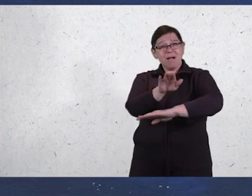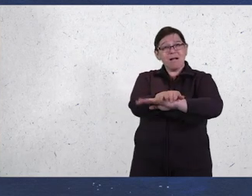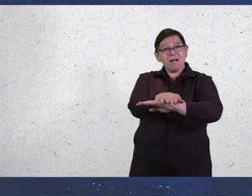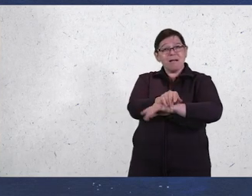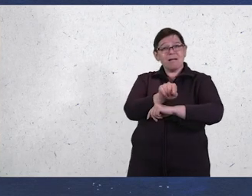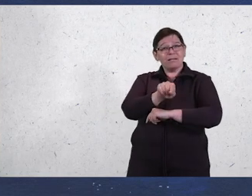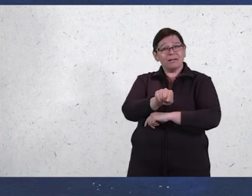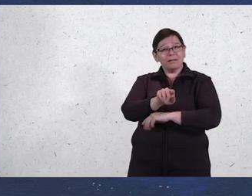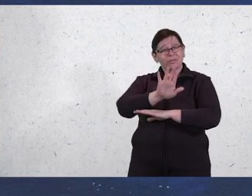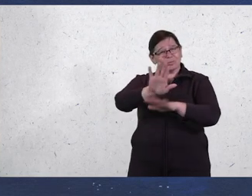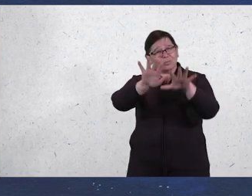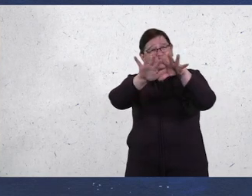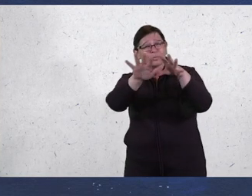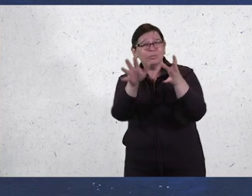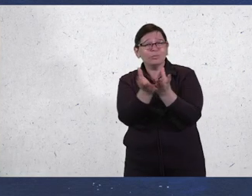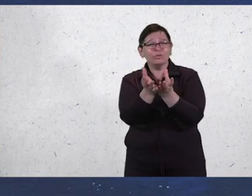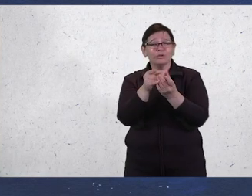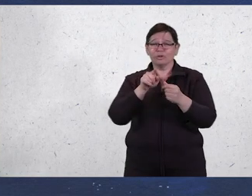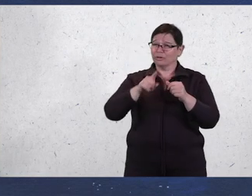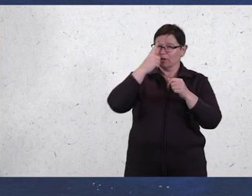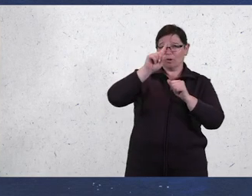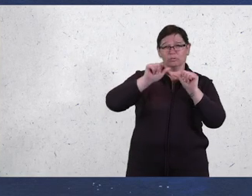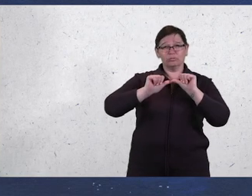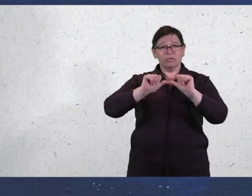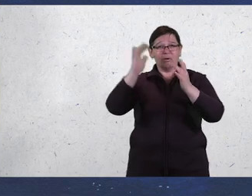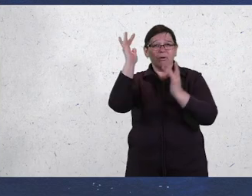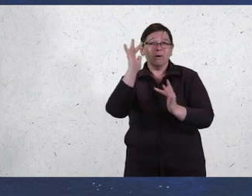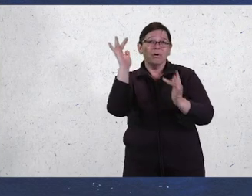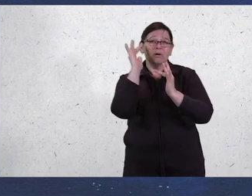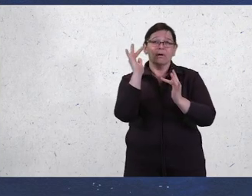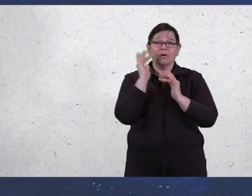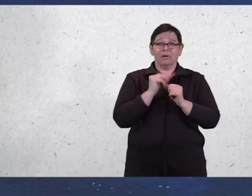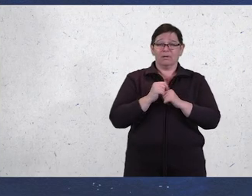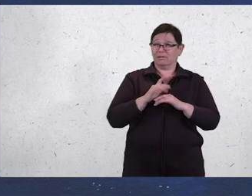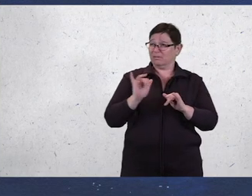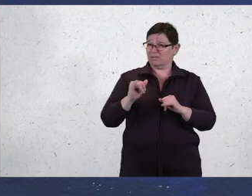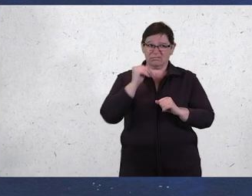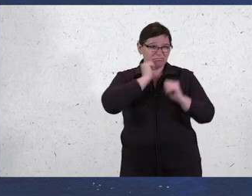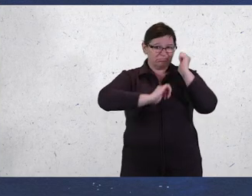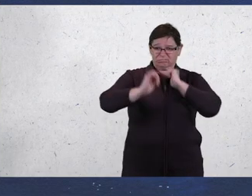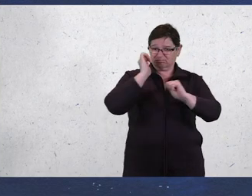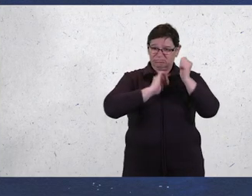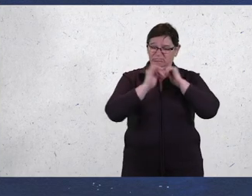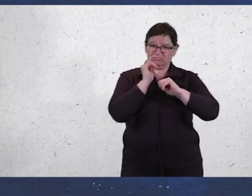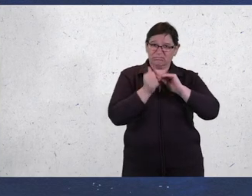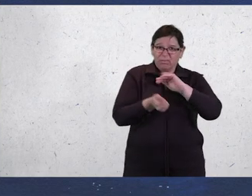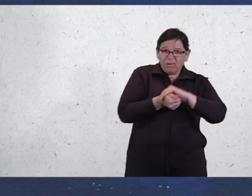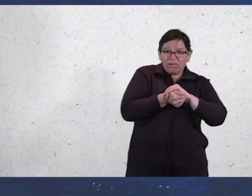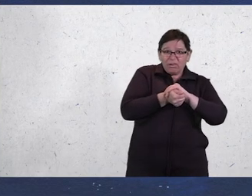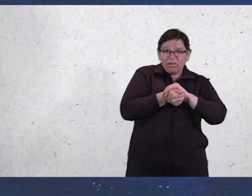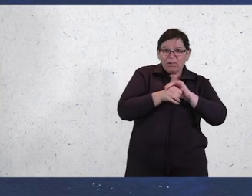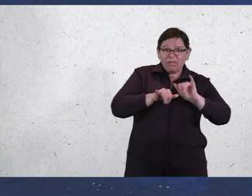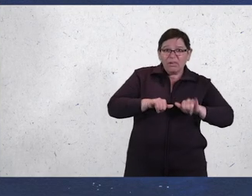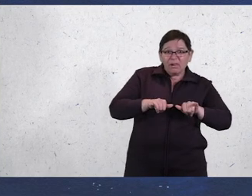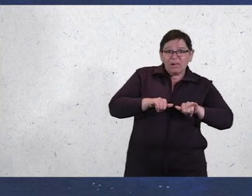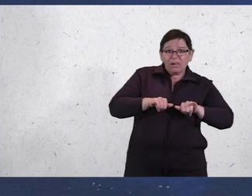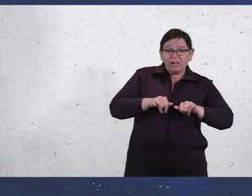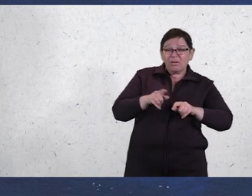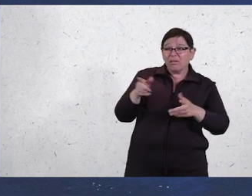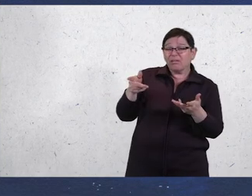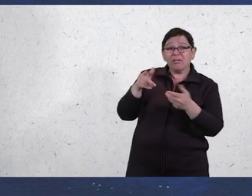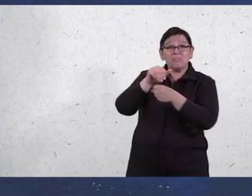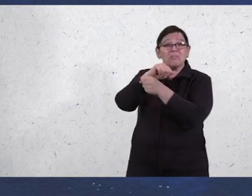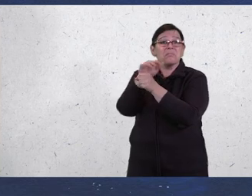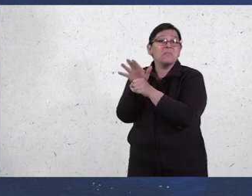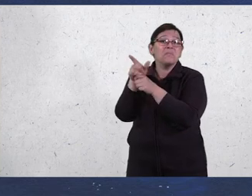your entire world in chronic illness and every day becomes shelter in place. Even if and when the pandemic ends, our lives will never return